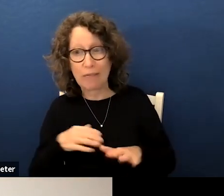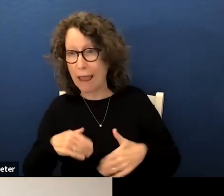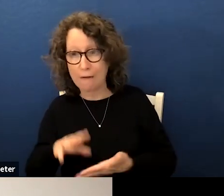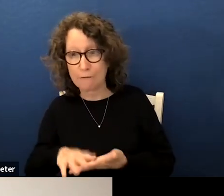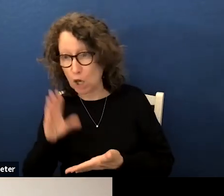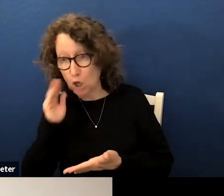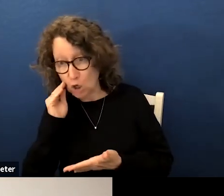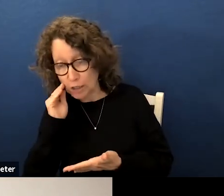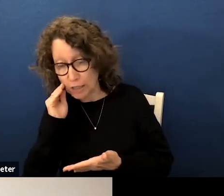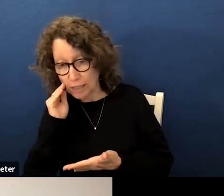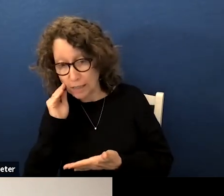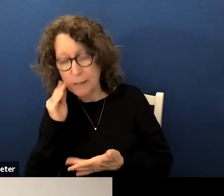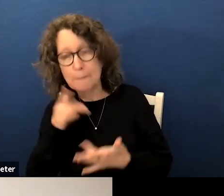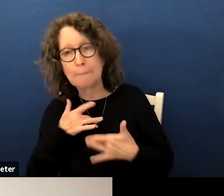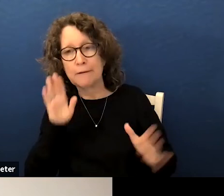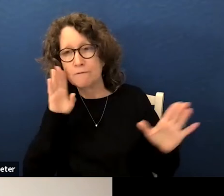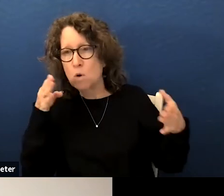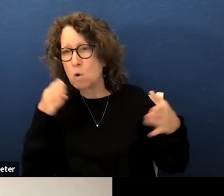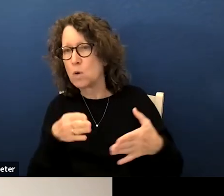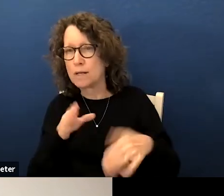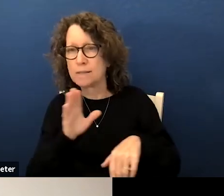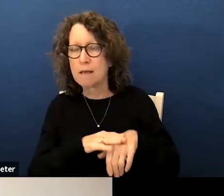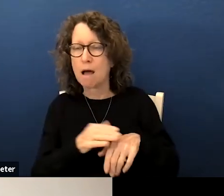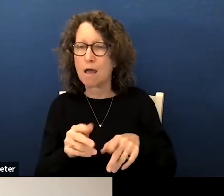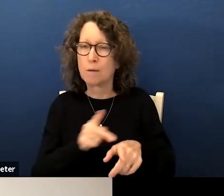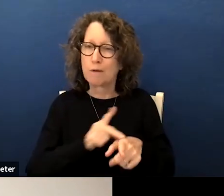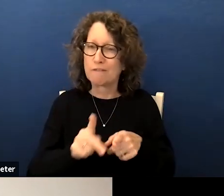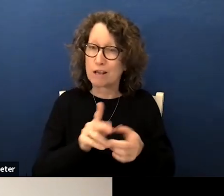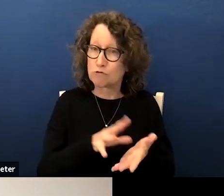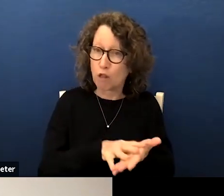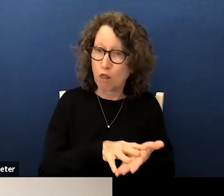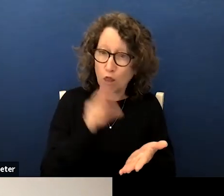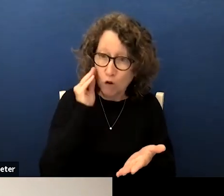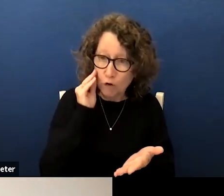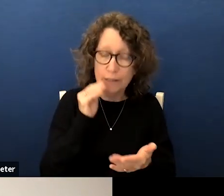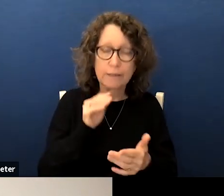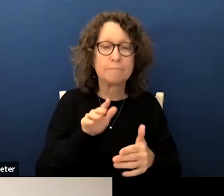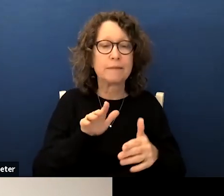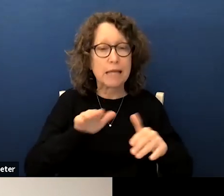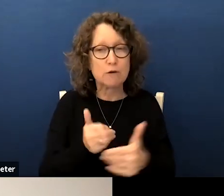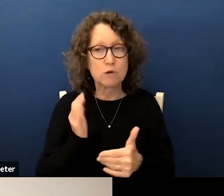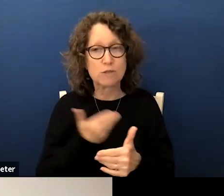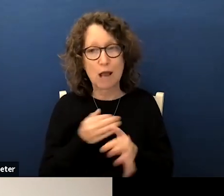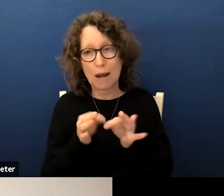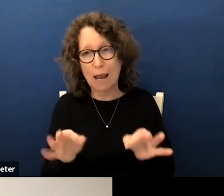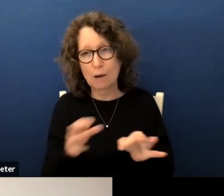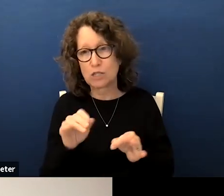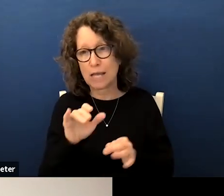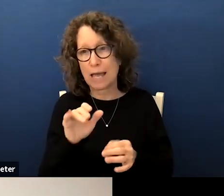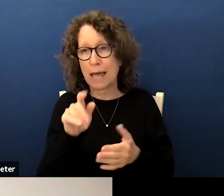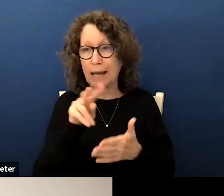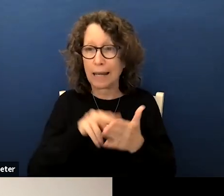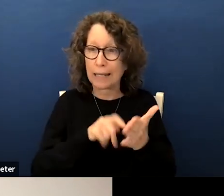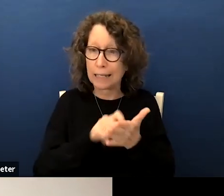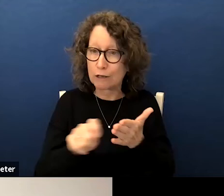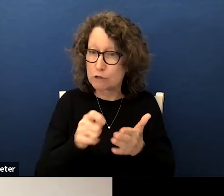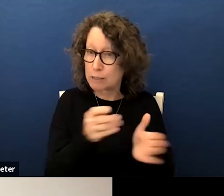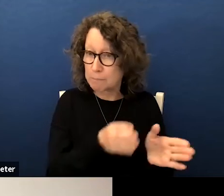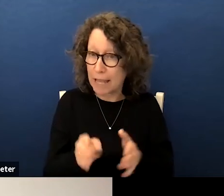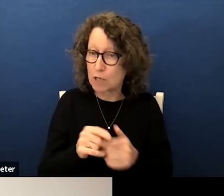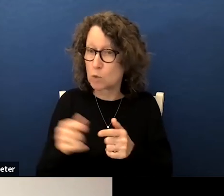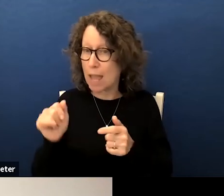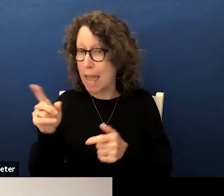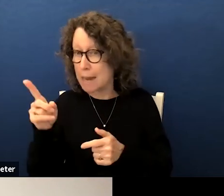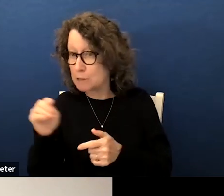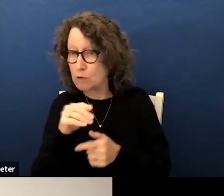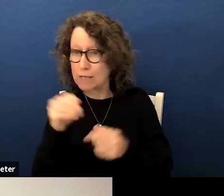not have learned largely focused on professional learning to introduce our language and literacy plan to administrators and